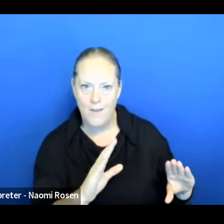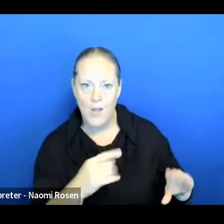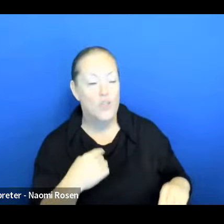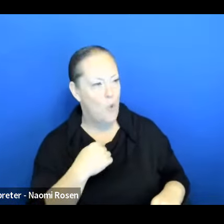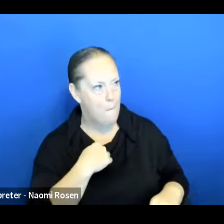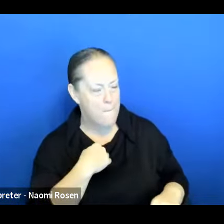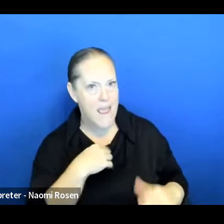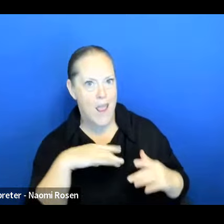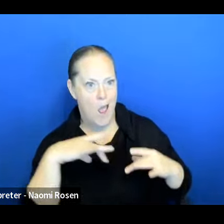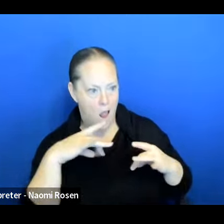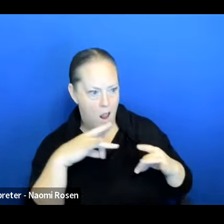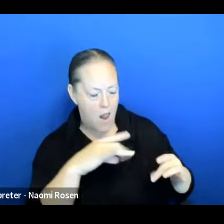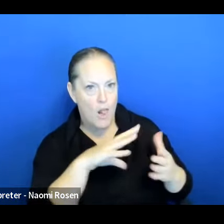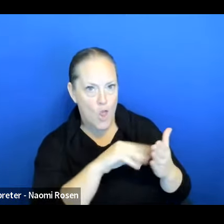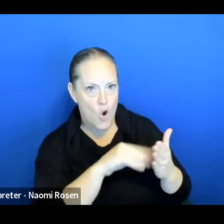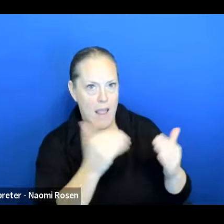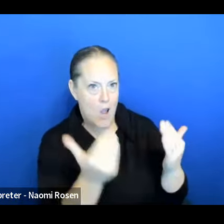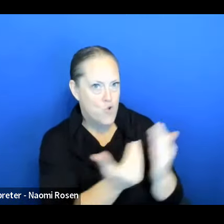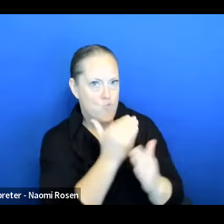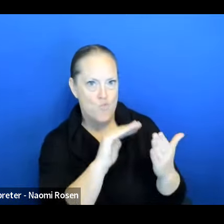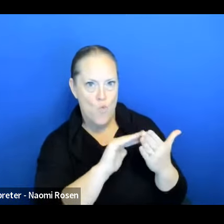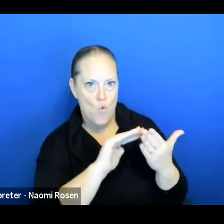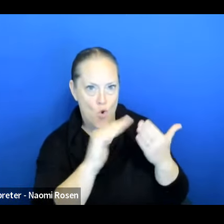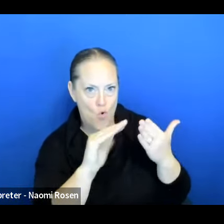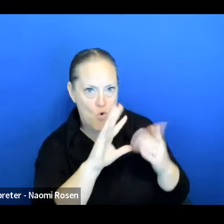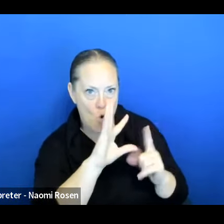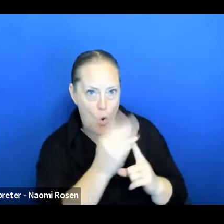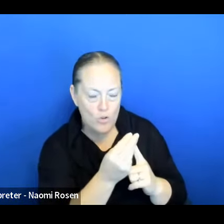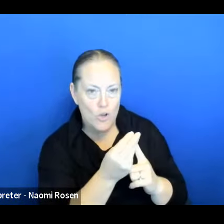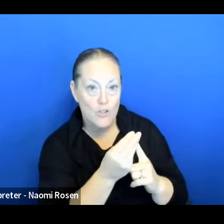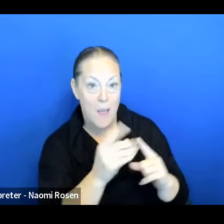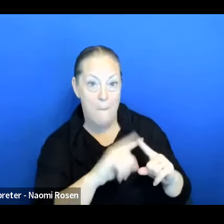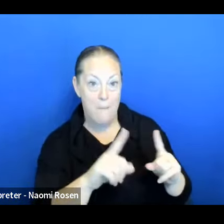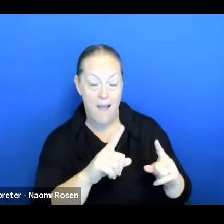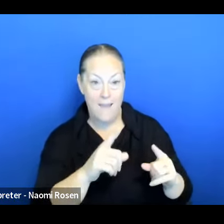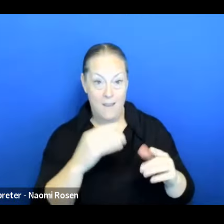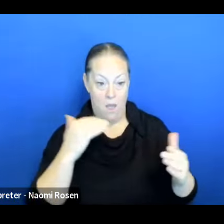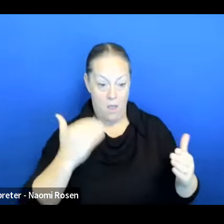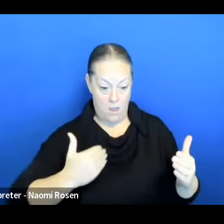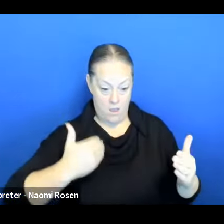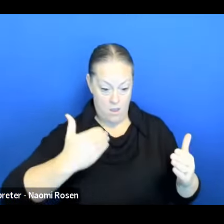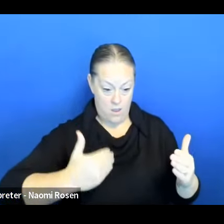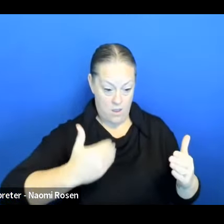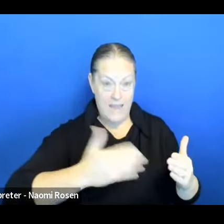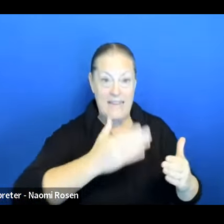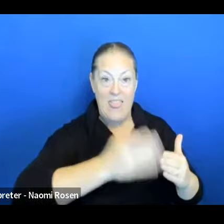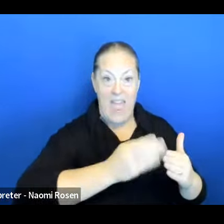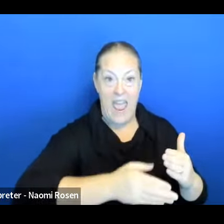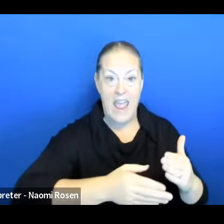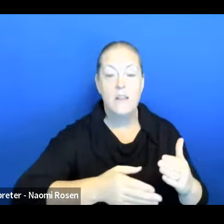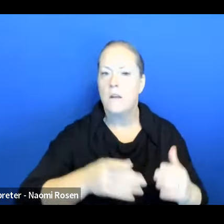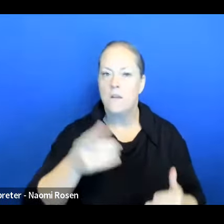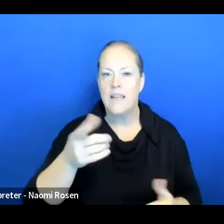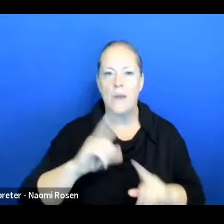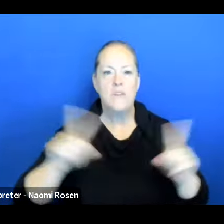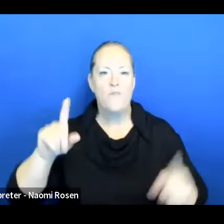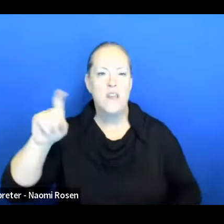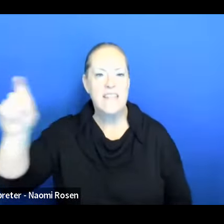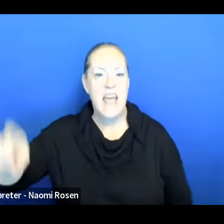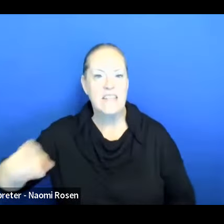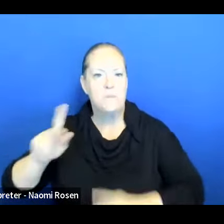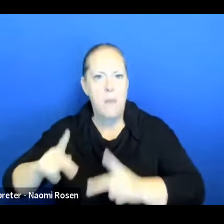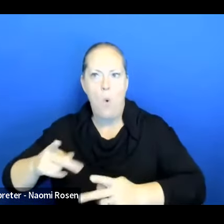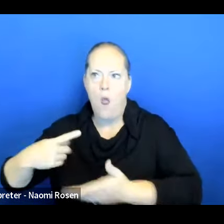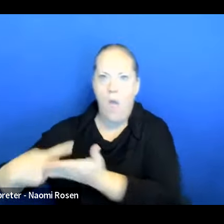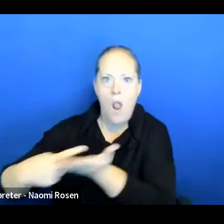cultures, it started off really, really quiet. But by the end, like, like in Laredo folks were talking and sharing and I, but it